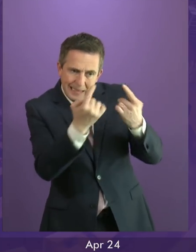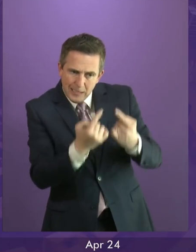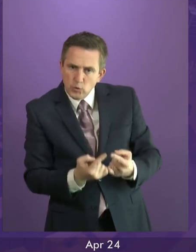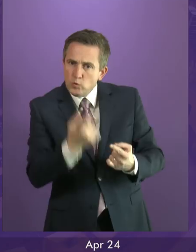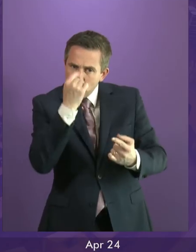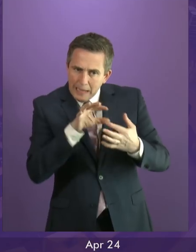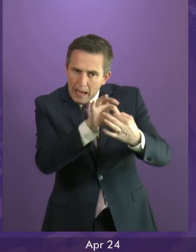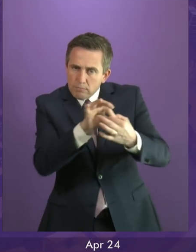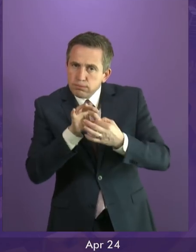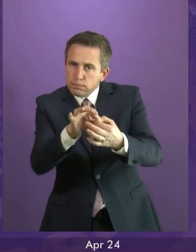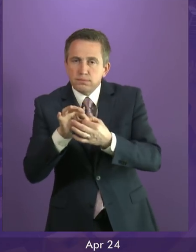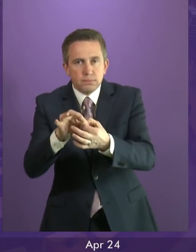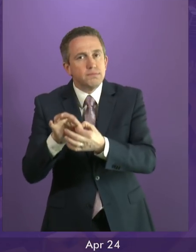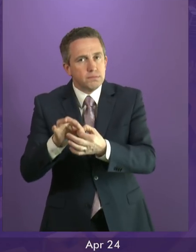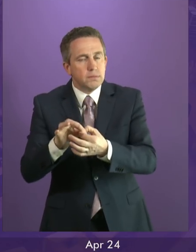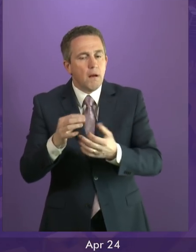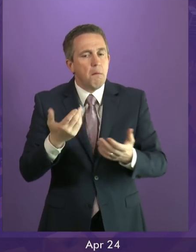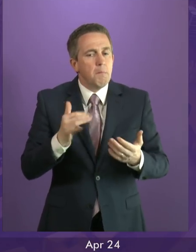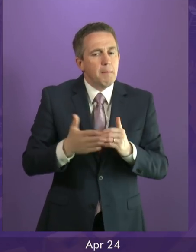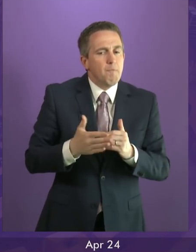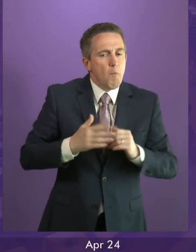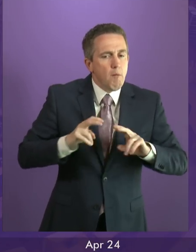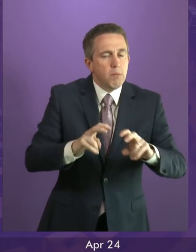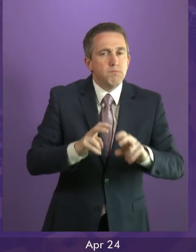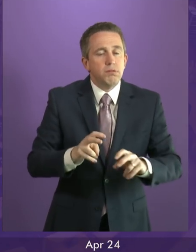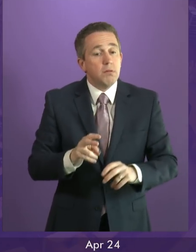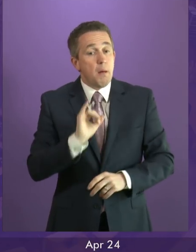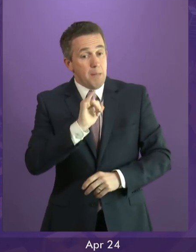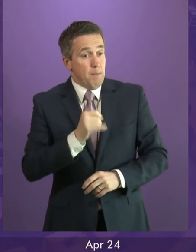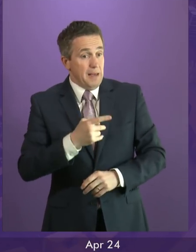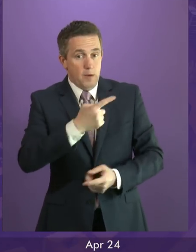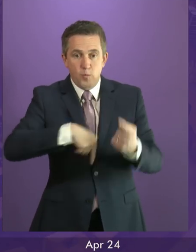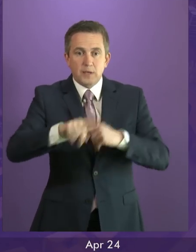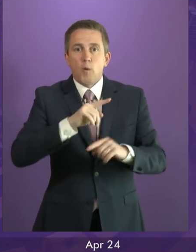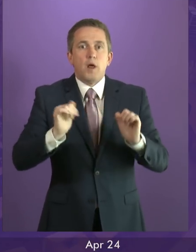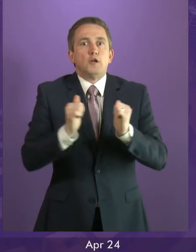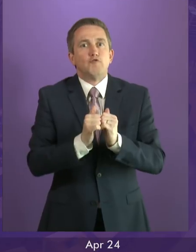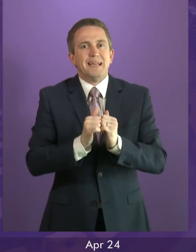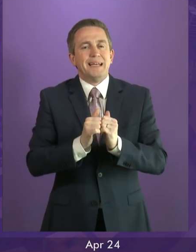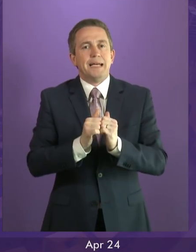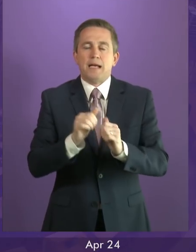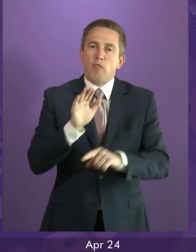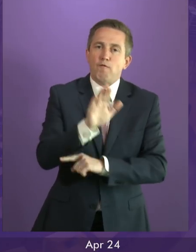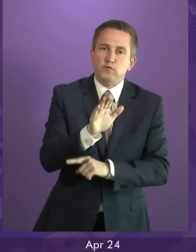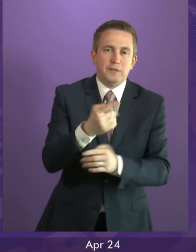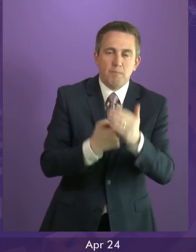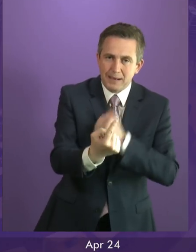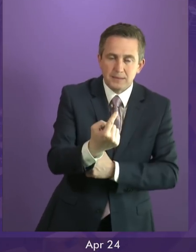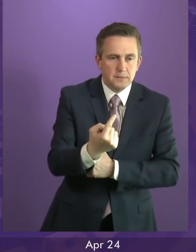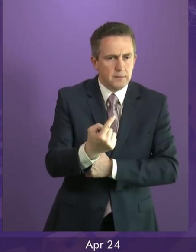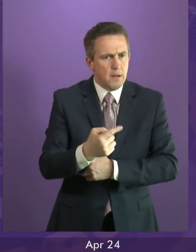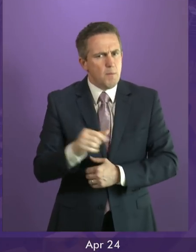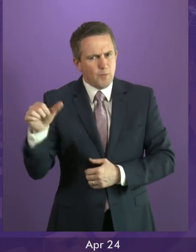expand upon. The fact that we do not agree on Scotland's ultimate destination should not stop us travelling together